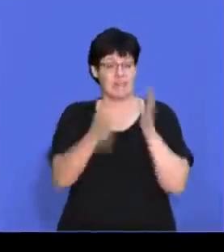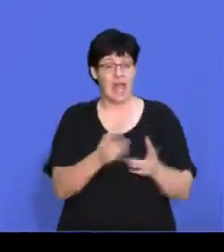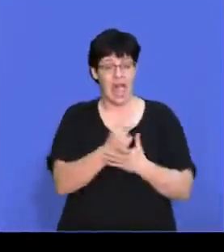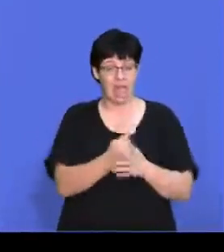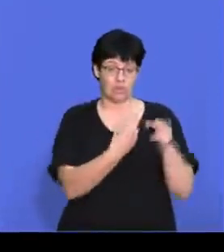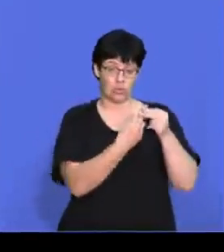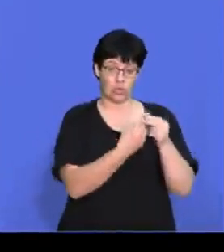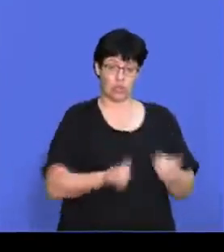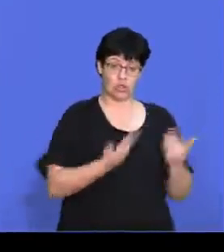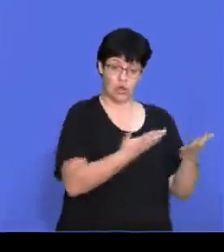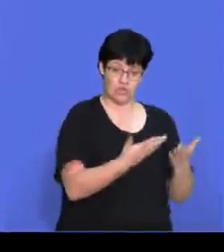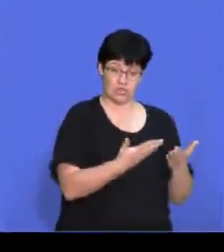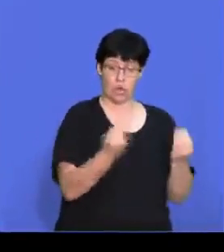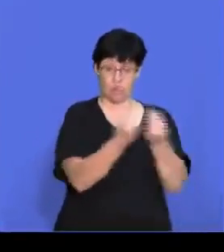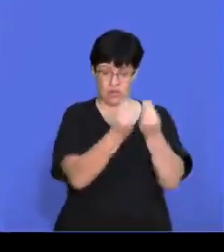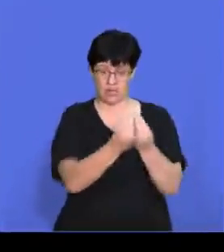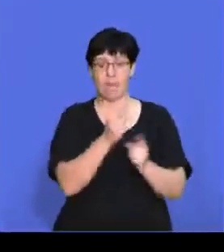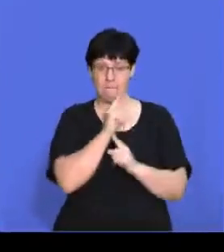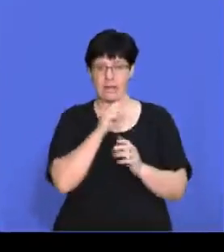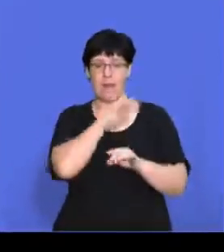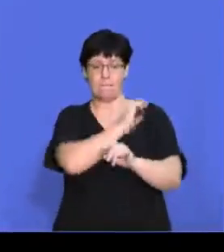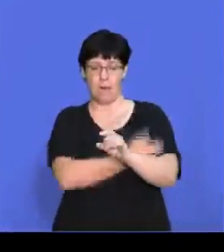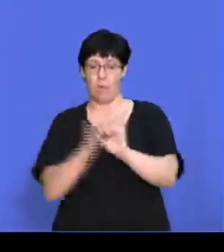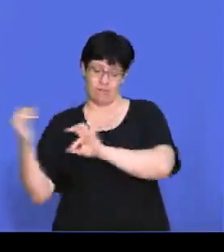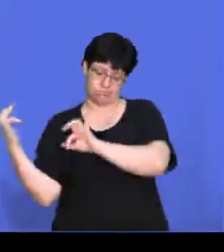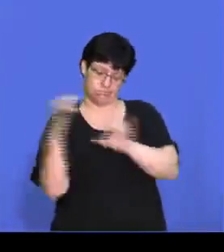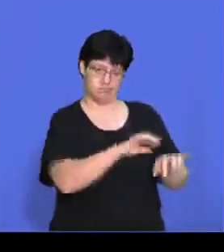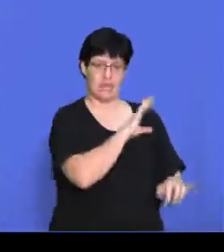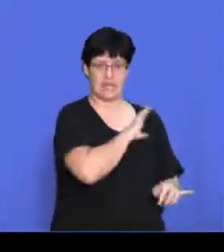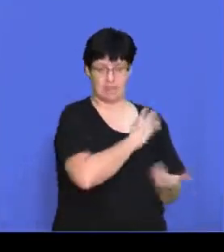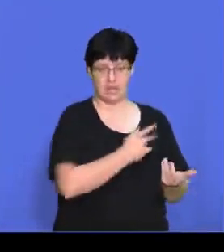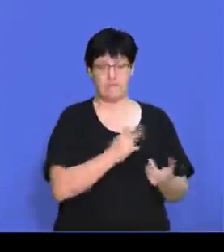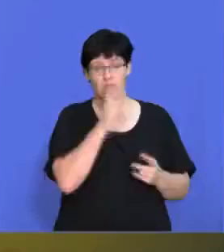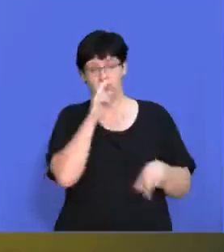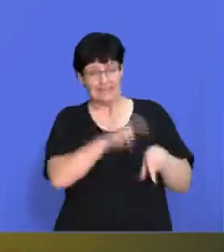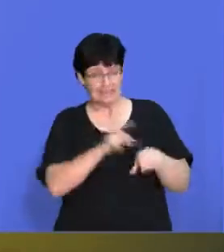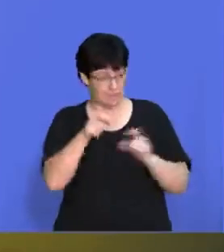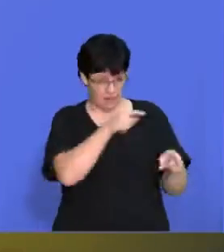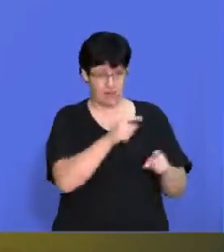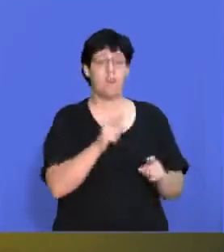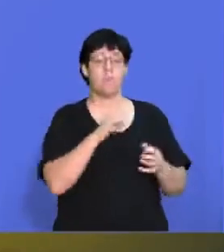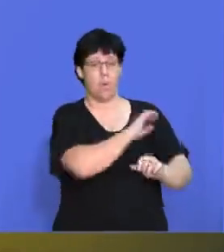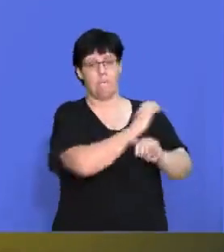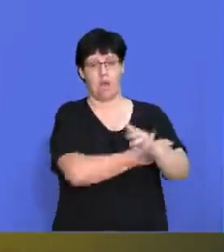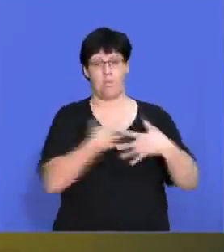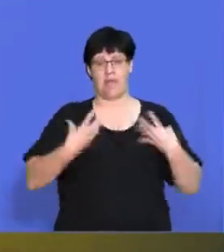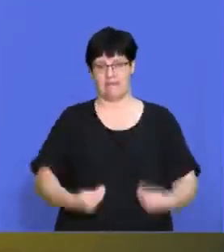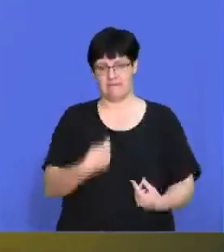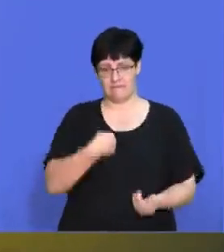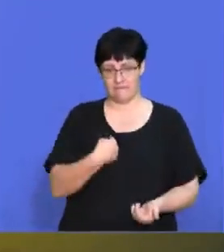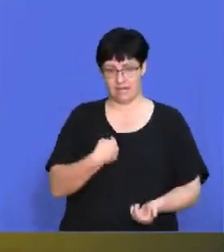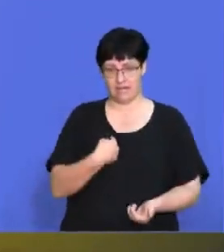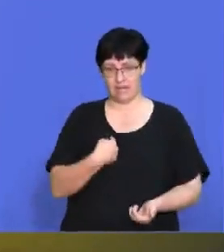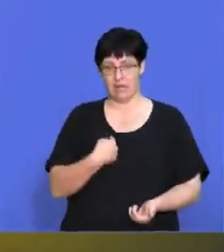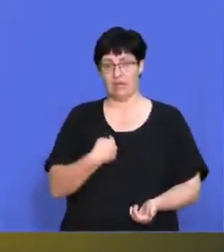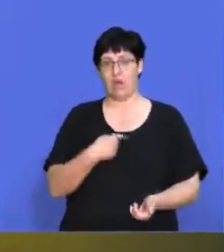product or service, then they will have greater power. So the more unique your product or service, the more power that you are going to have